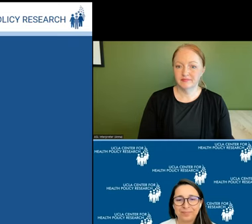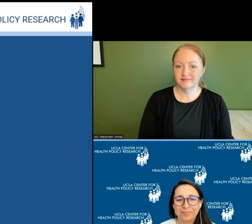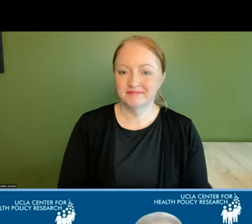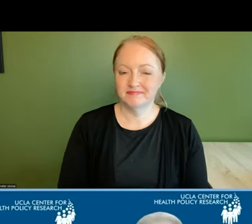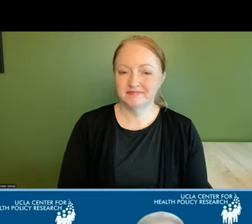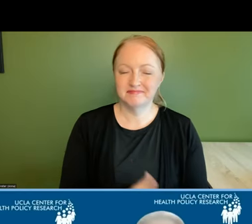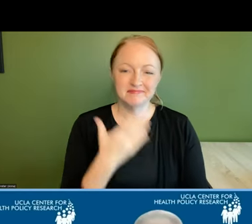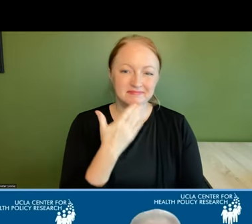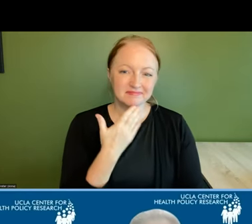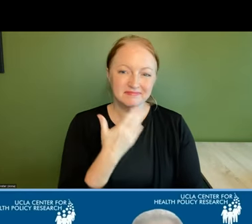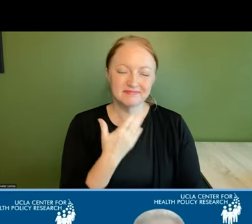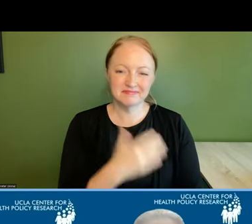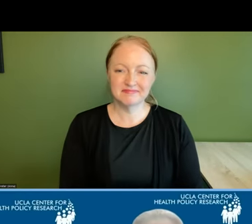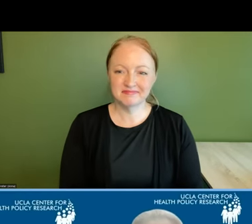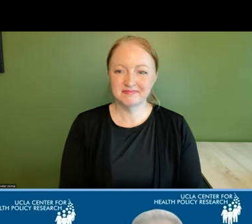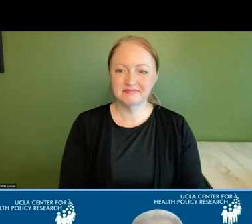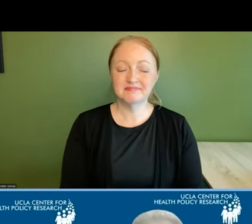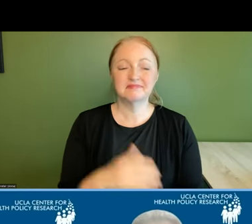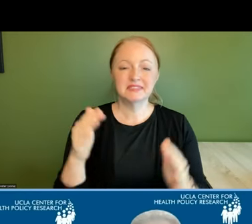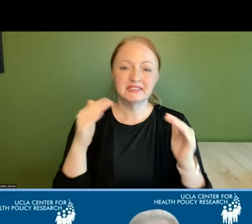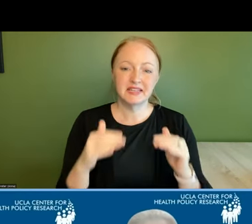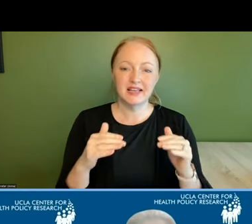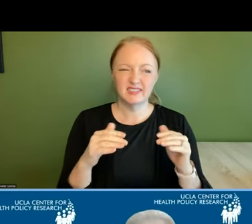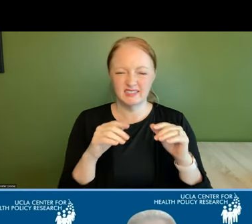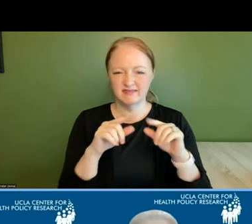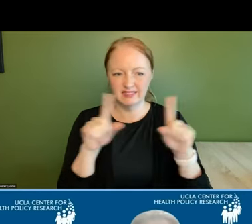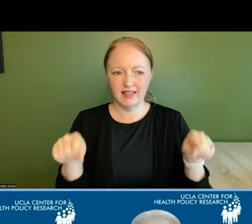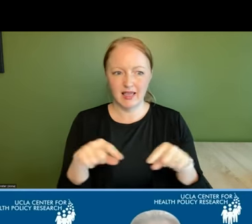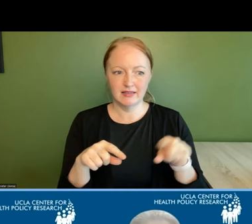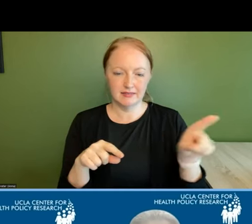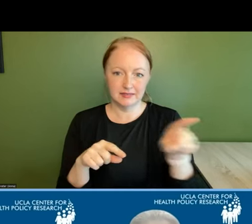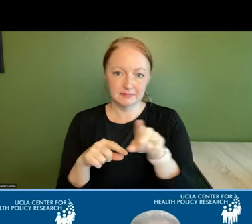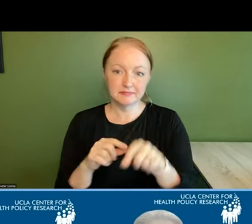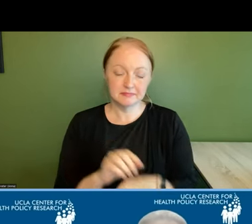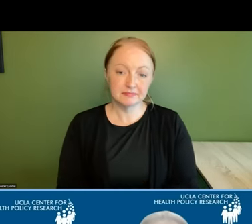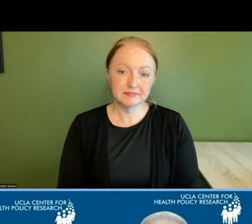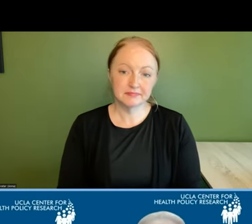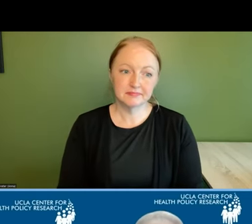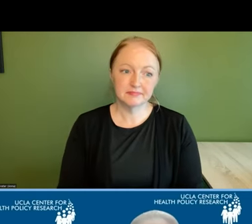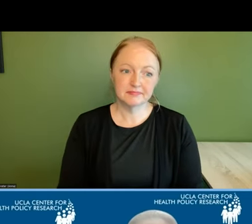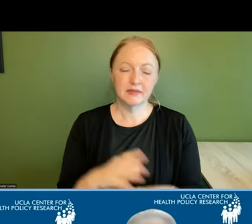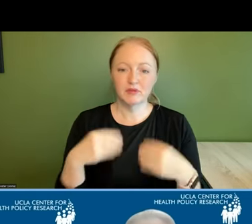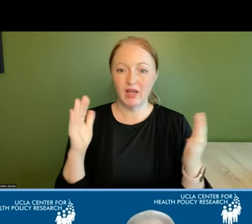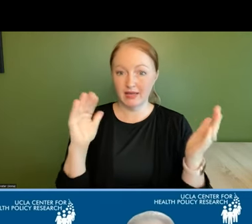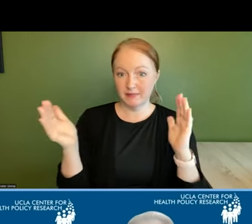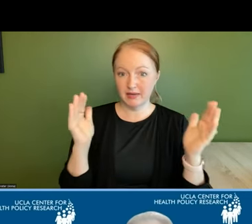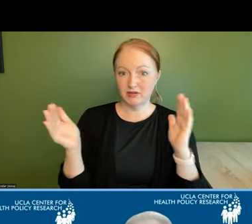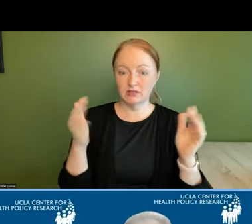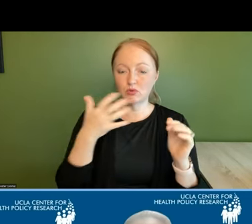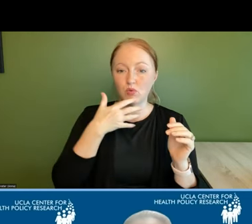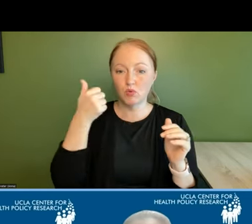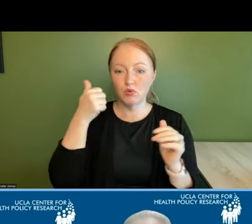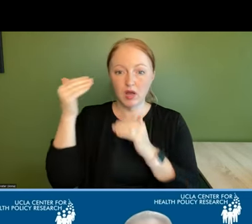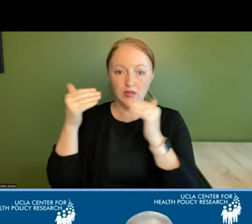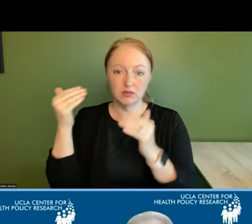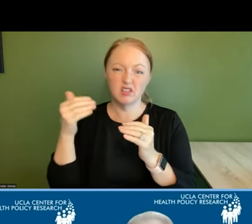thank you amelda so the next set of slides if could go to the next slide please provide a comparison of older adults